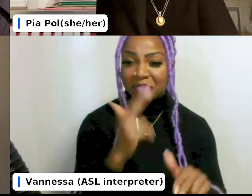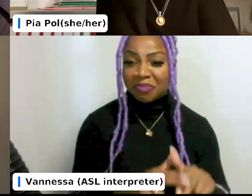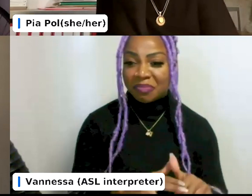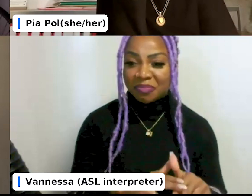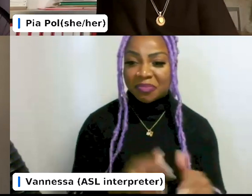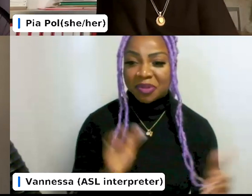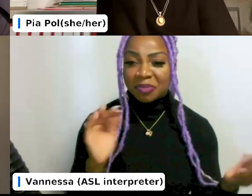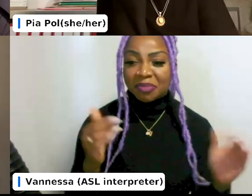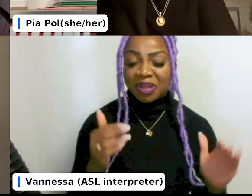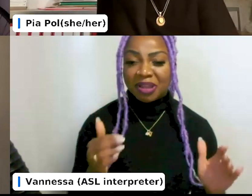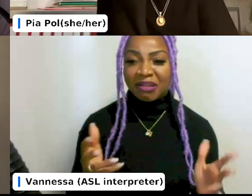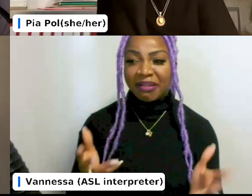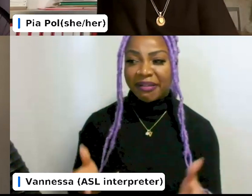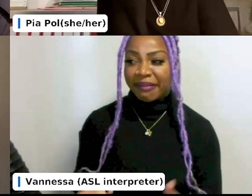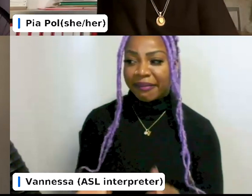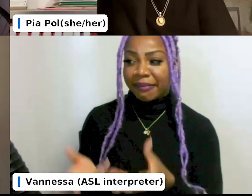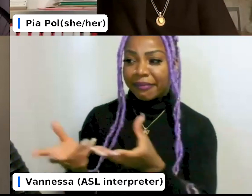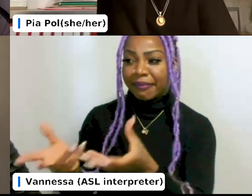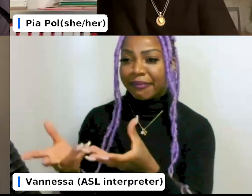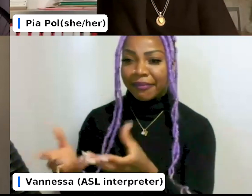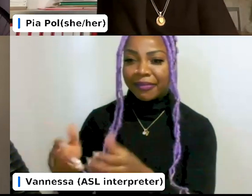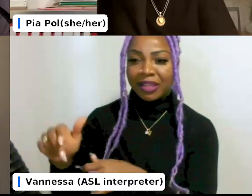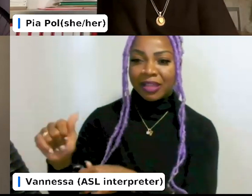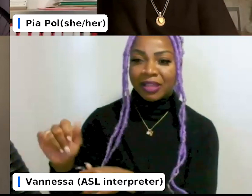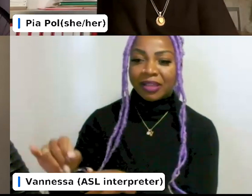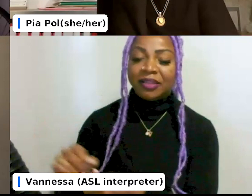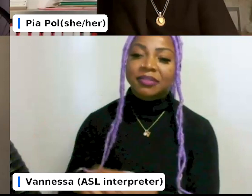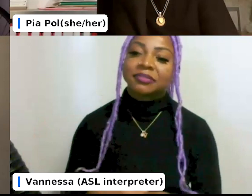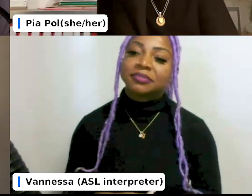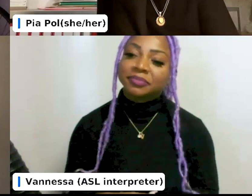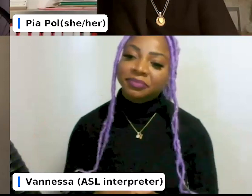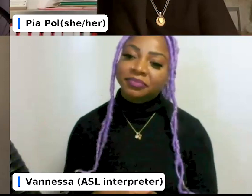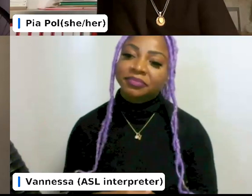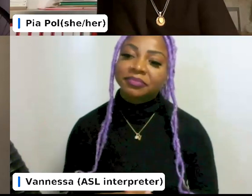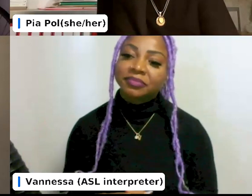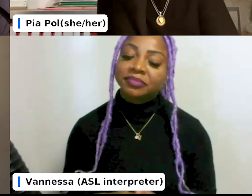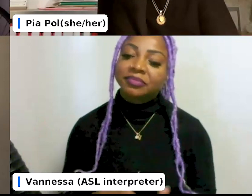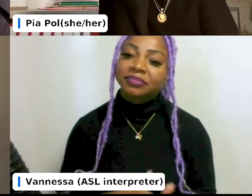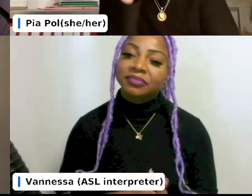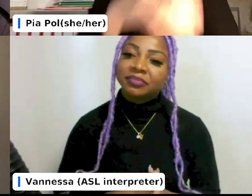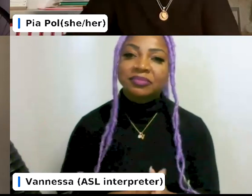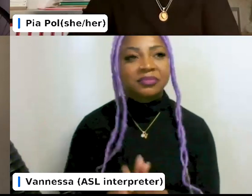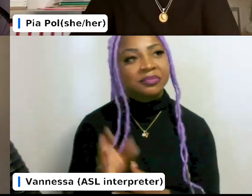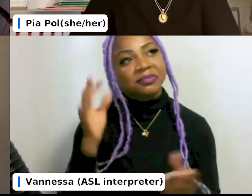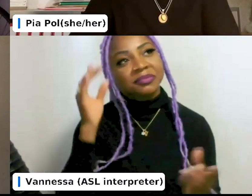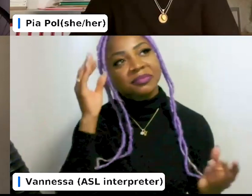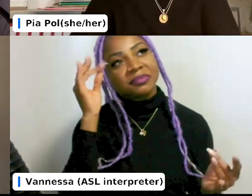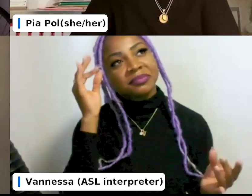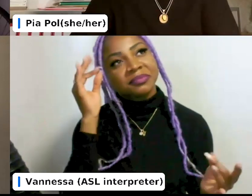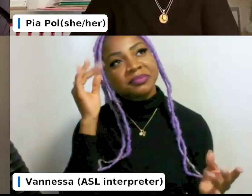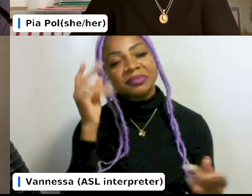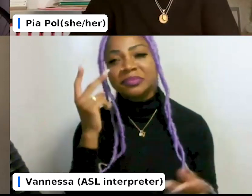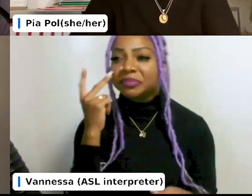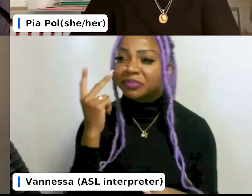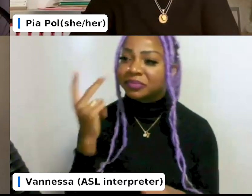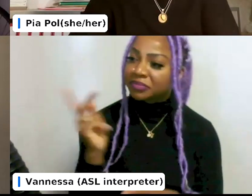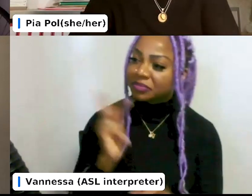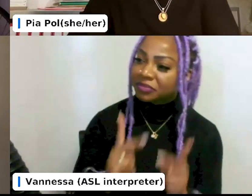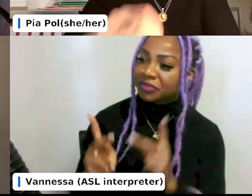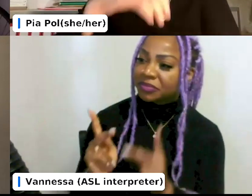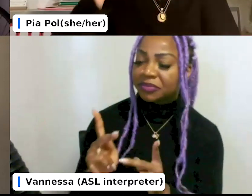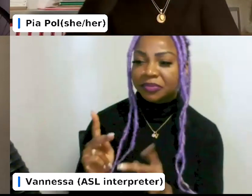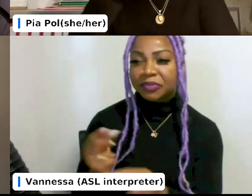I mean, I get it, but I also think like, it's just, it's something that, yeah, it's on your mind and you see it and you see people using it, but maybe it's also,